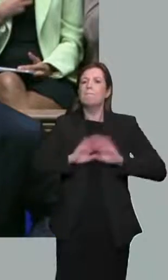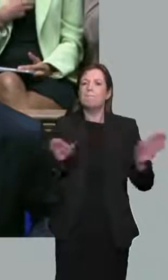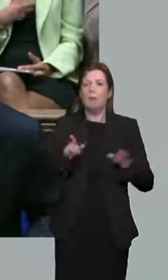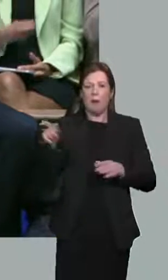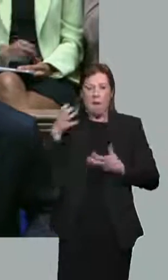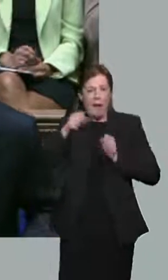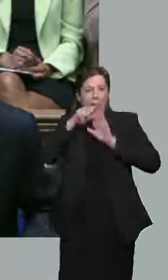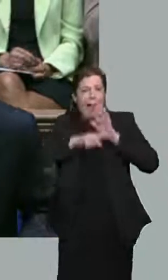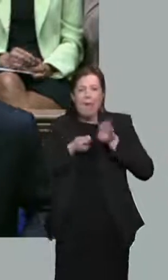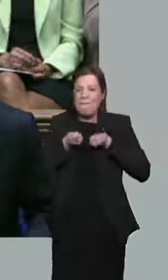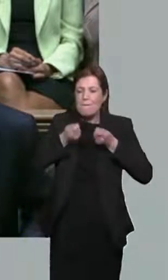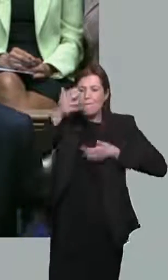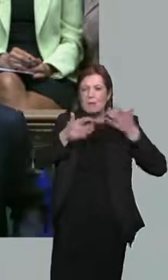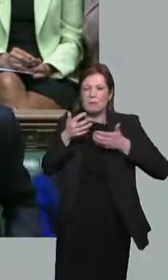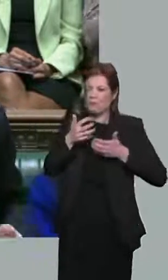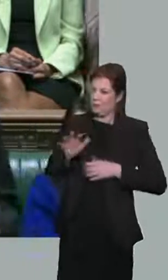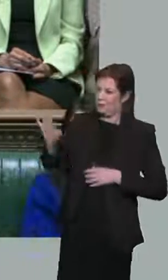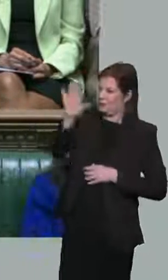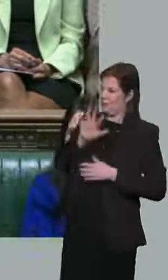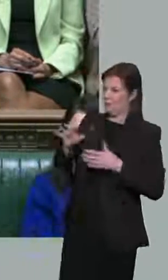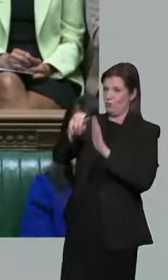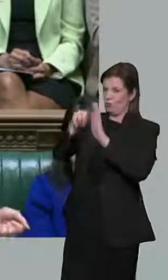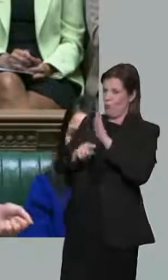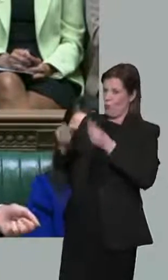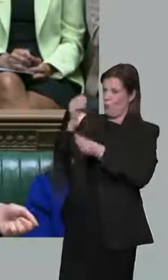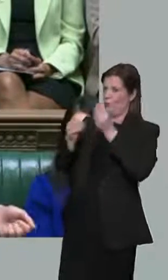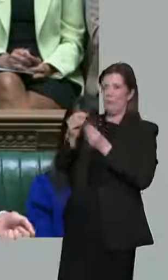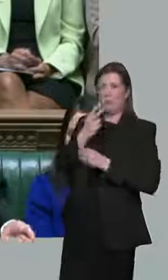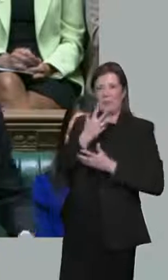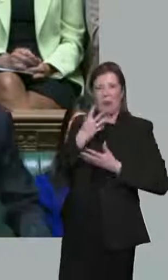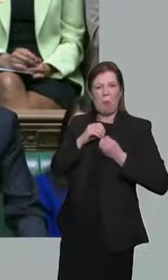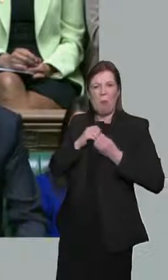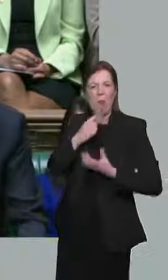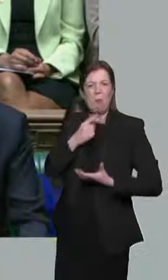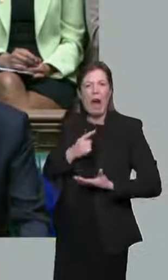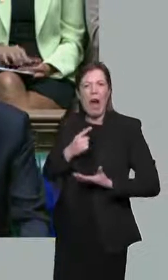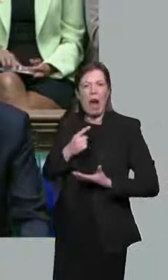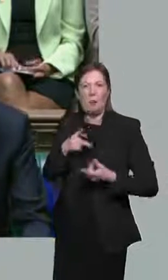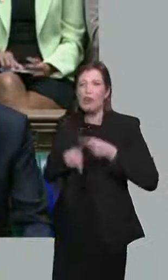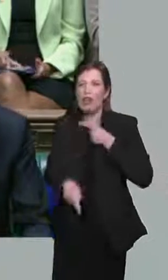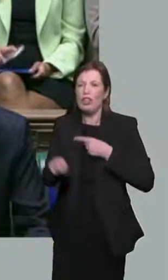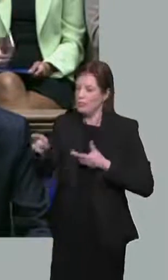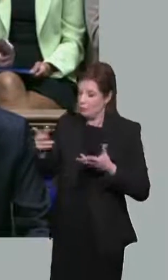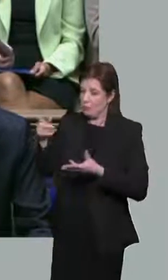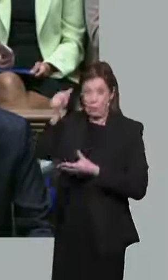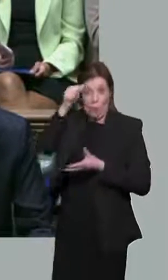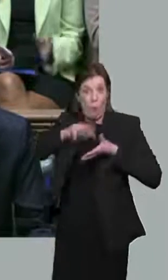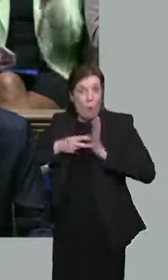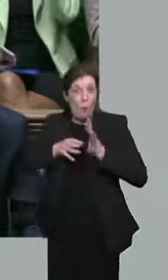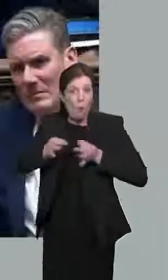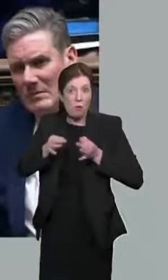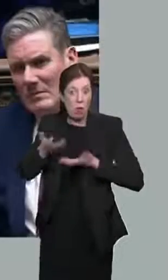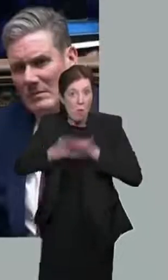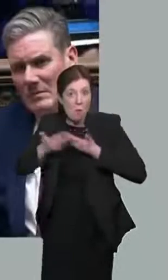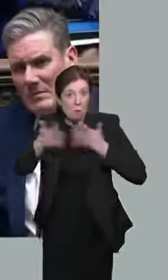has some fiscal rules. I have not quite figured out where she is going to pay for the £25 billion of tax cuts that that involves, but I look forward to hearing